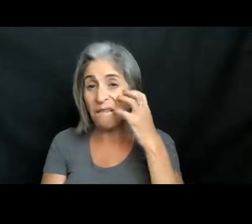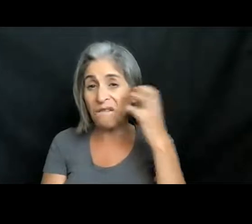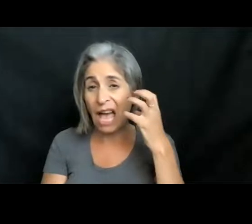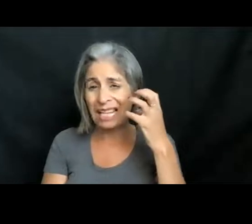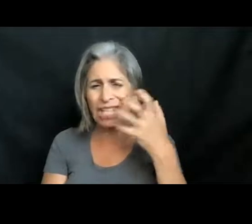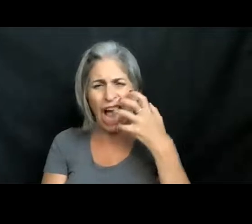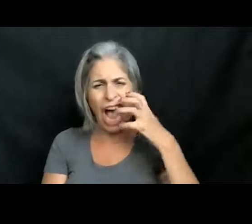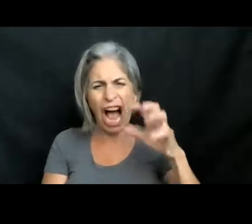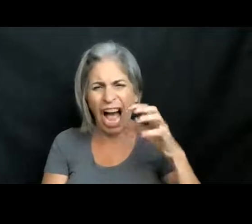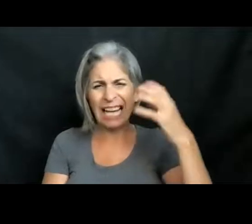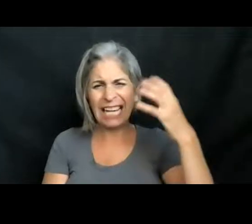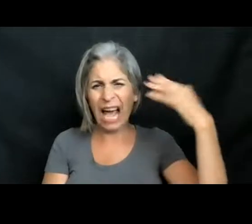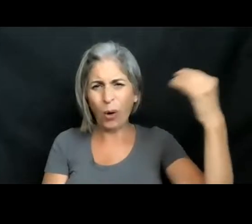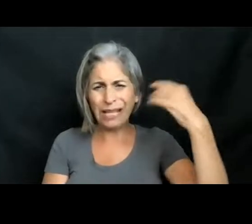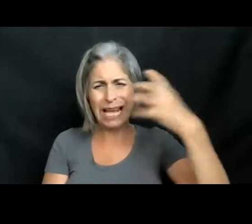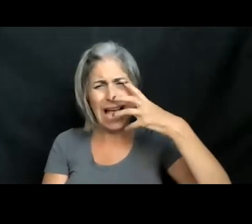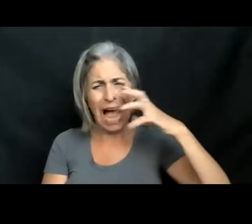Hollywood beach, so it is quite hot.